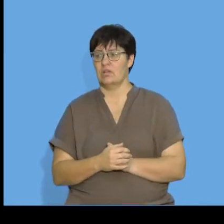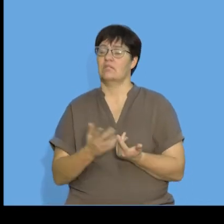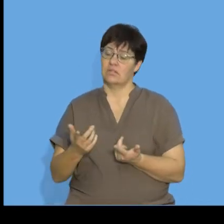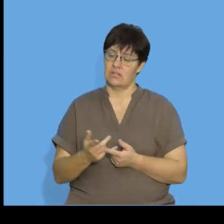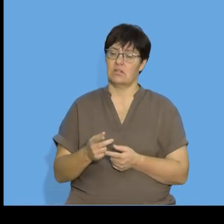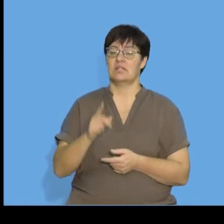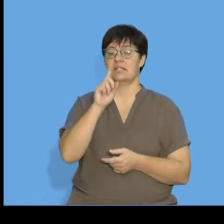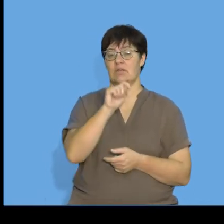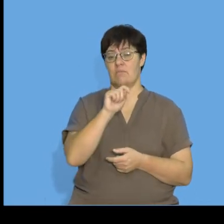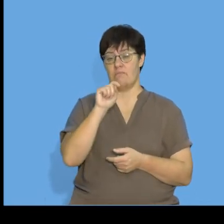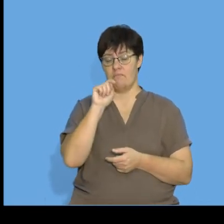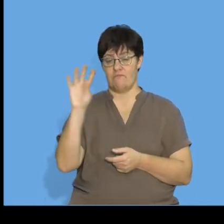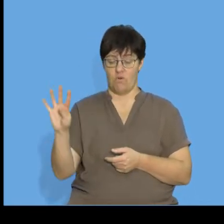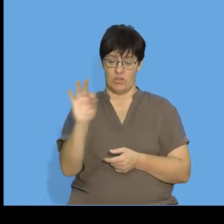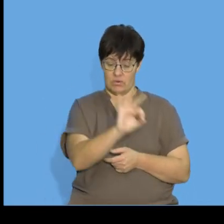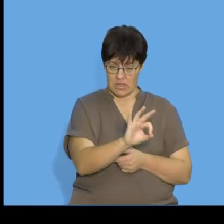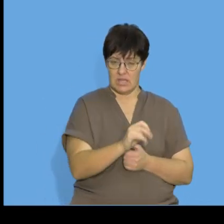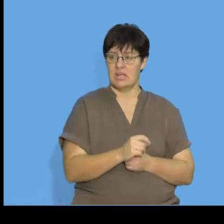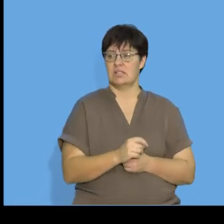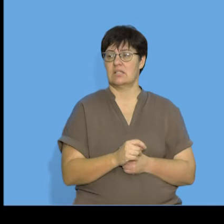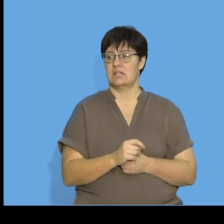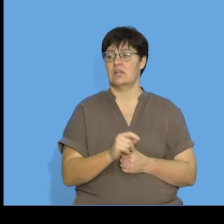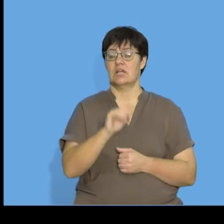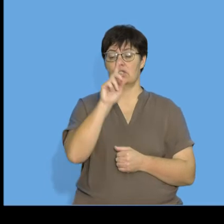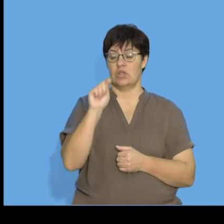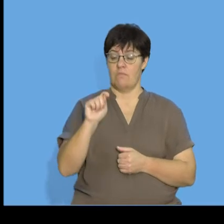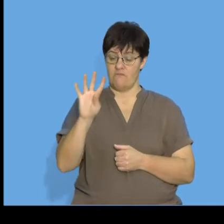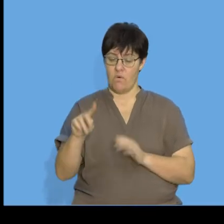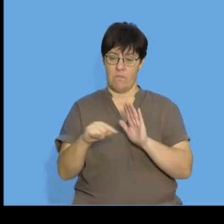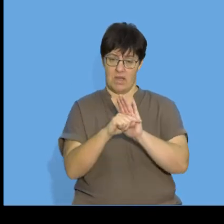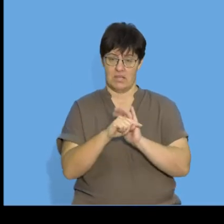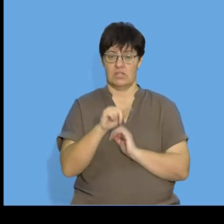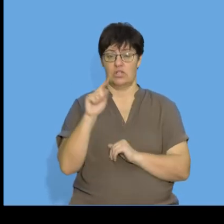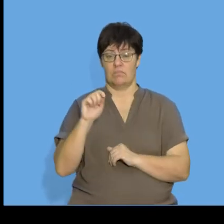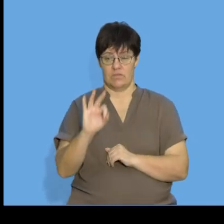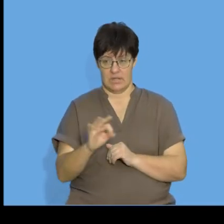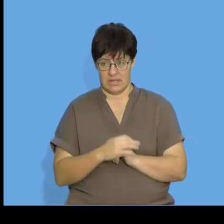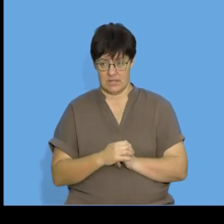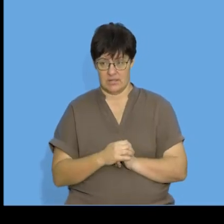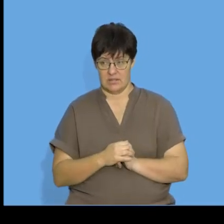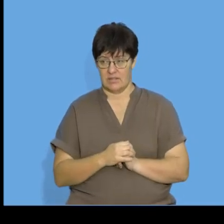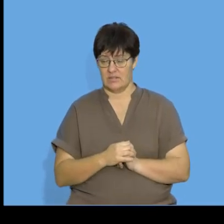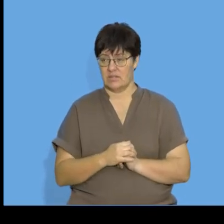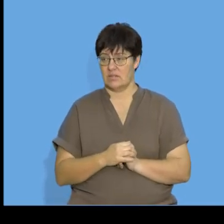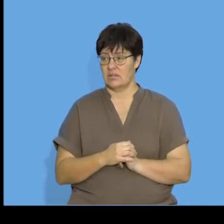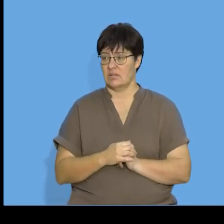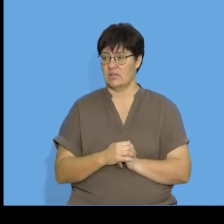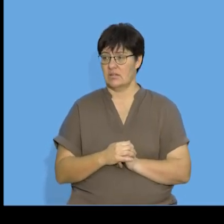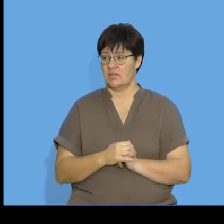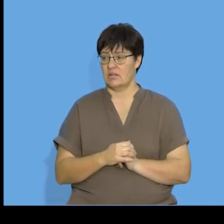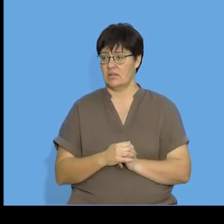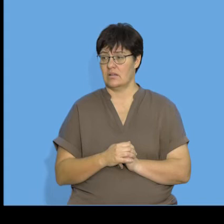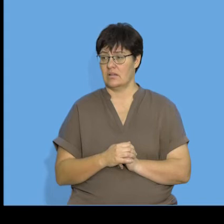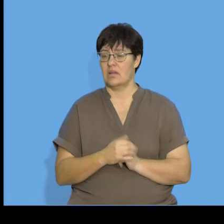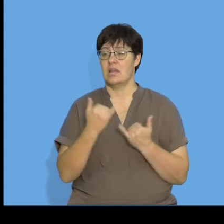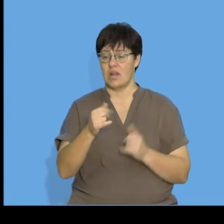first difference between term four and term three is just term four minus term three. Then I'm going to look